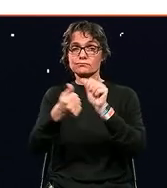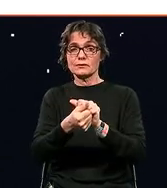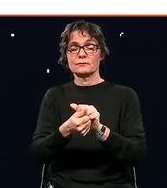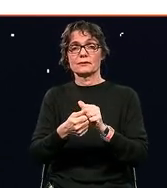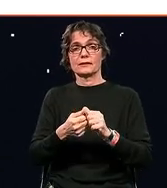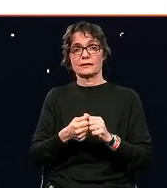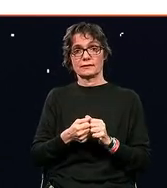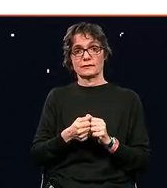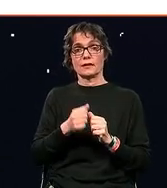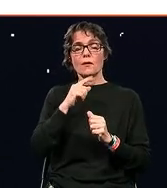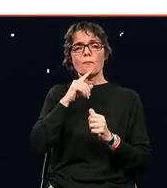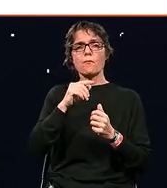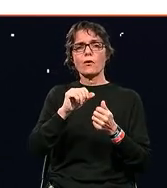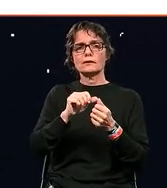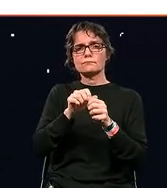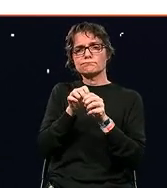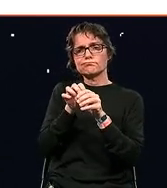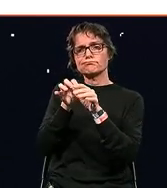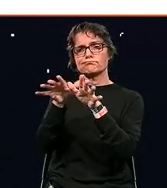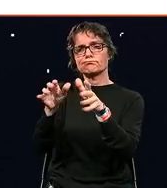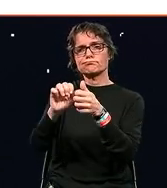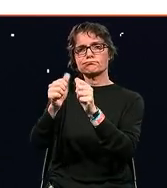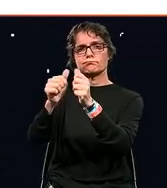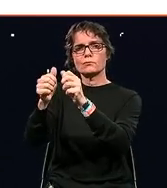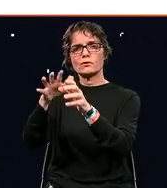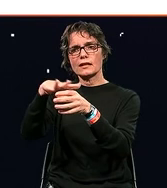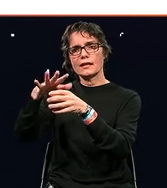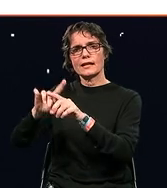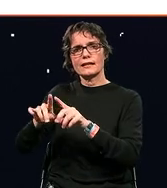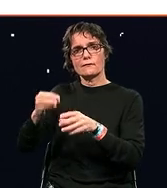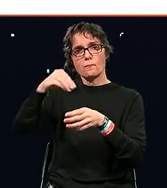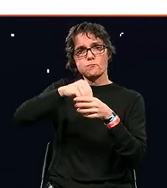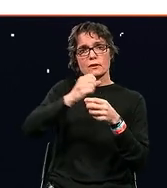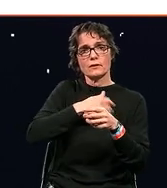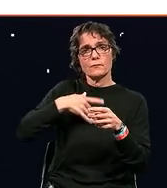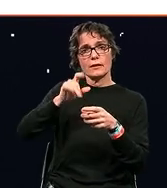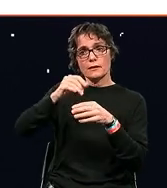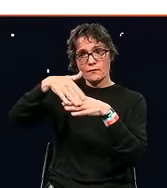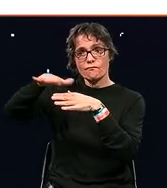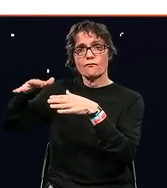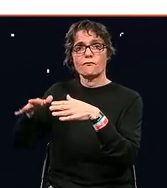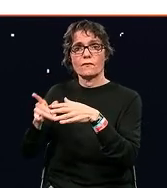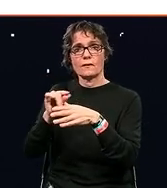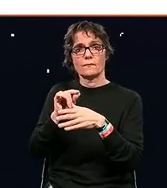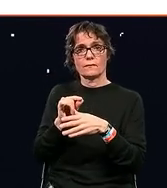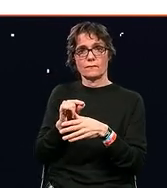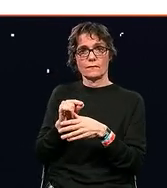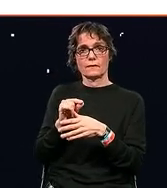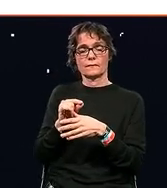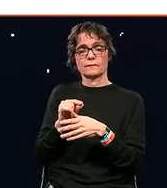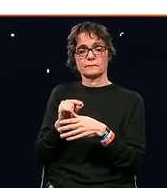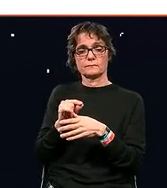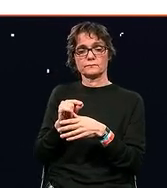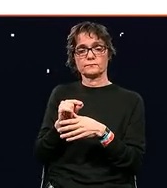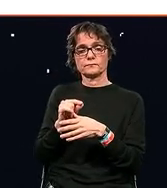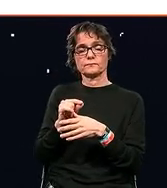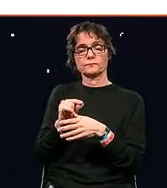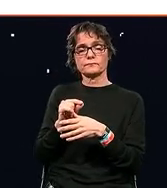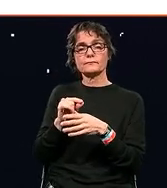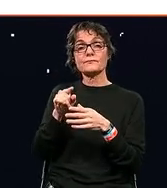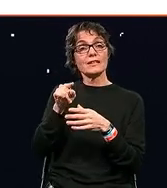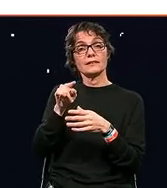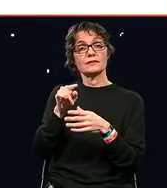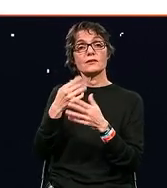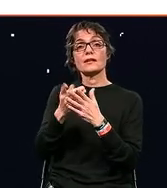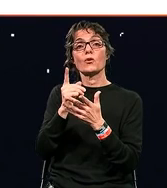in the market, but also inside your organization. And then that in itself will